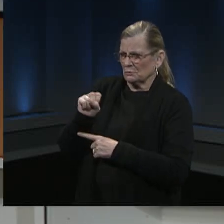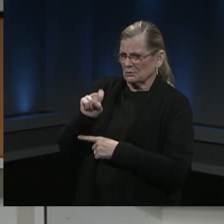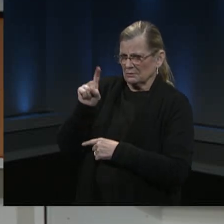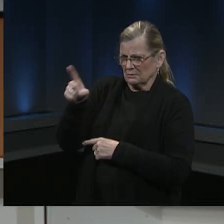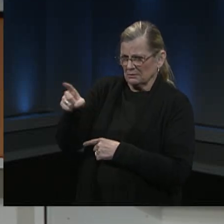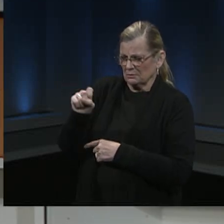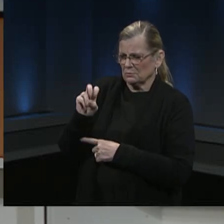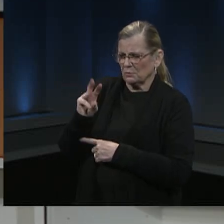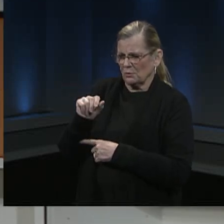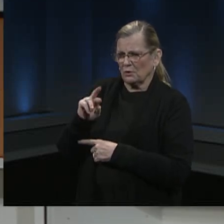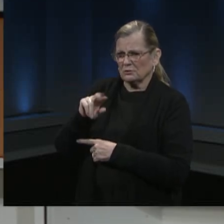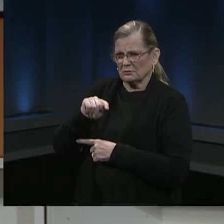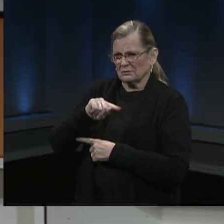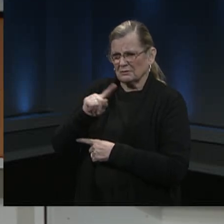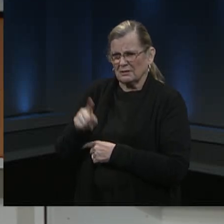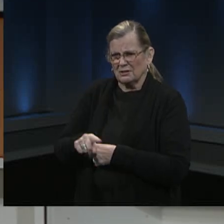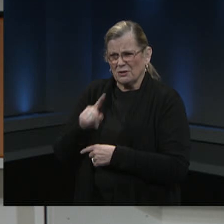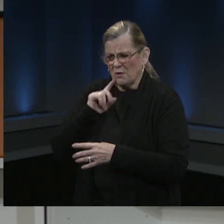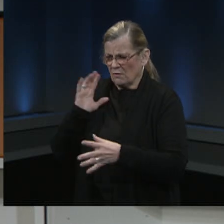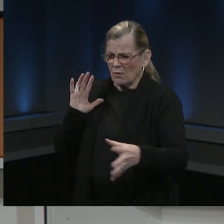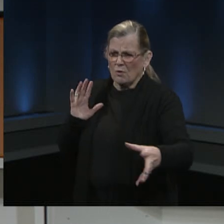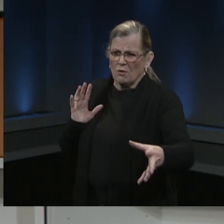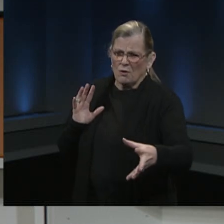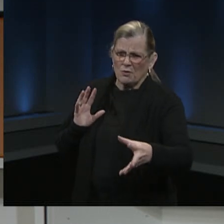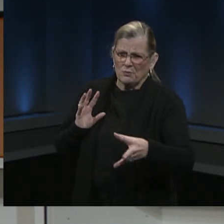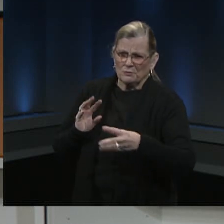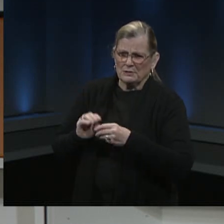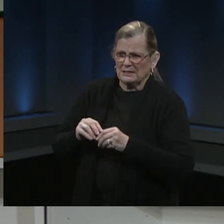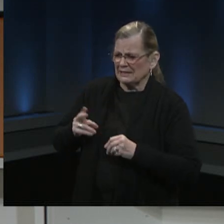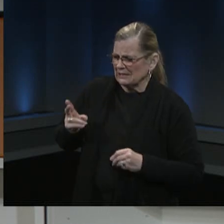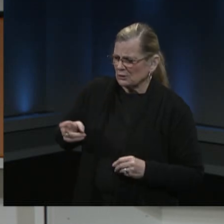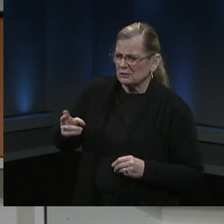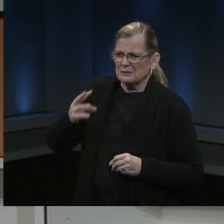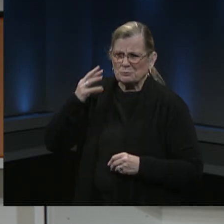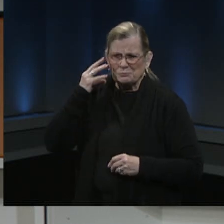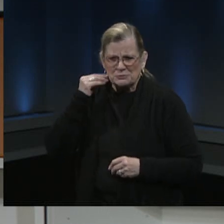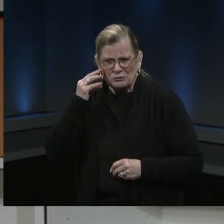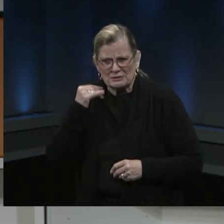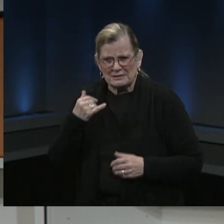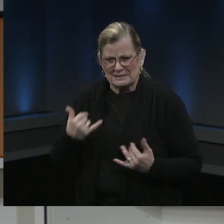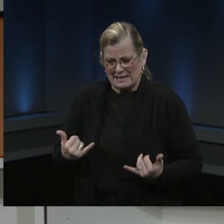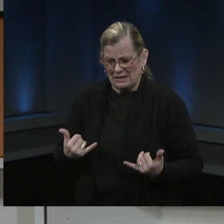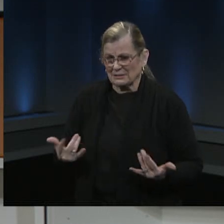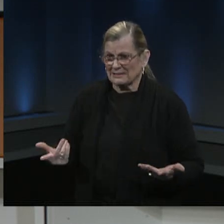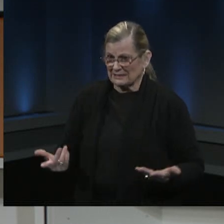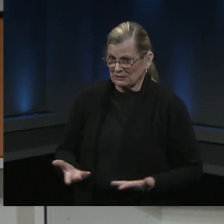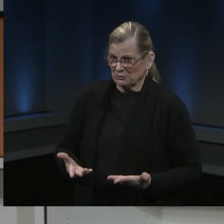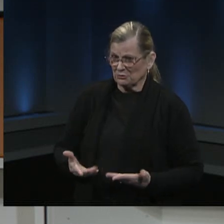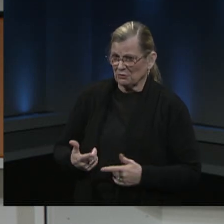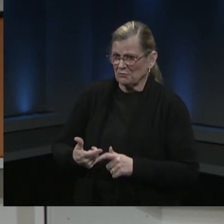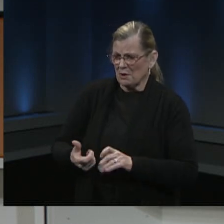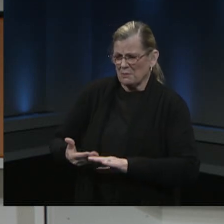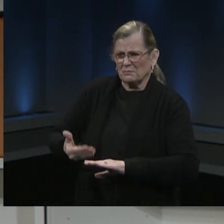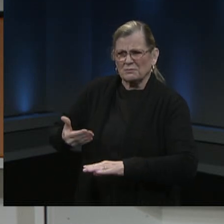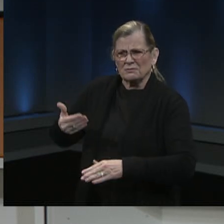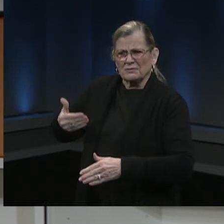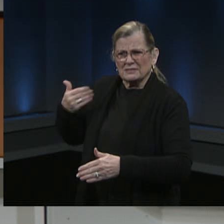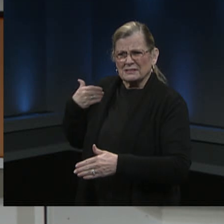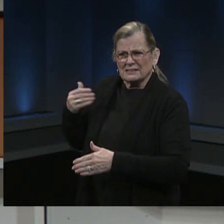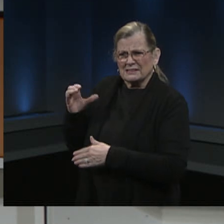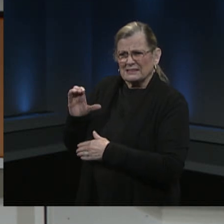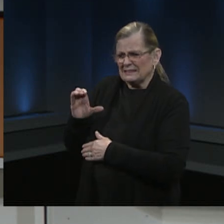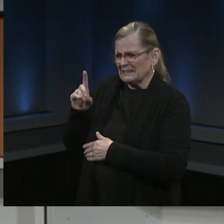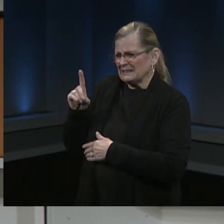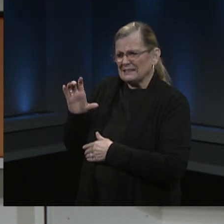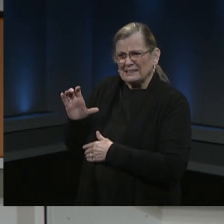have a long history of expertise here in Fairfax County Public Schools. You also have previous experience at the CDC and in